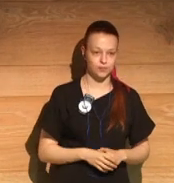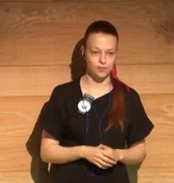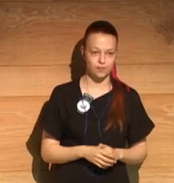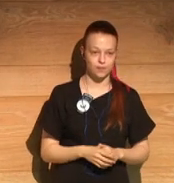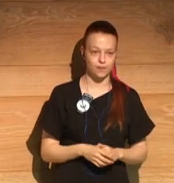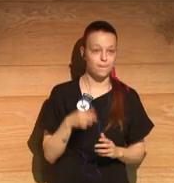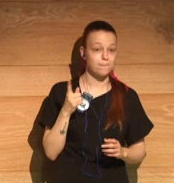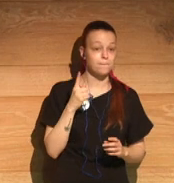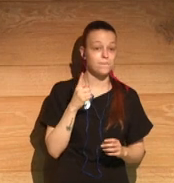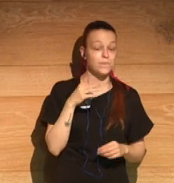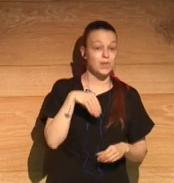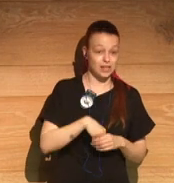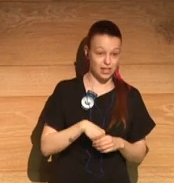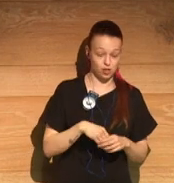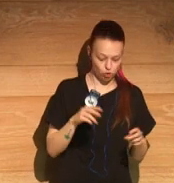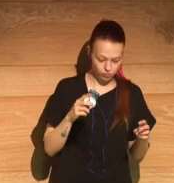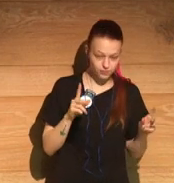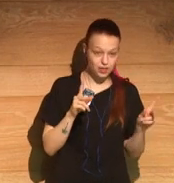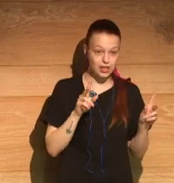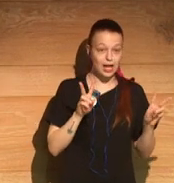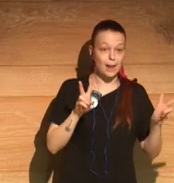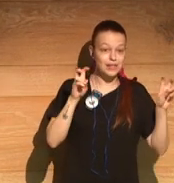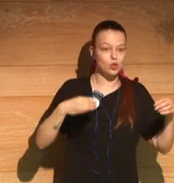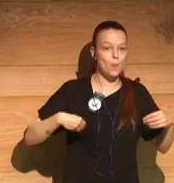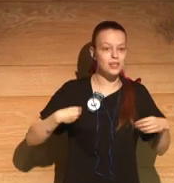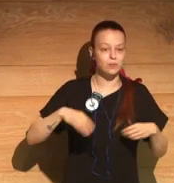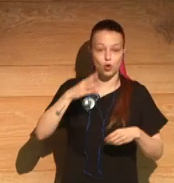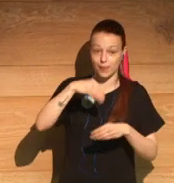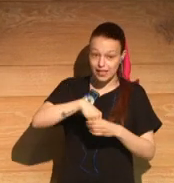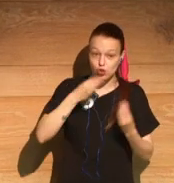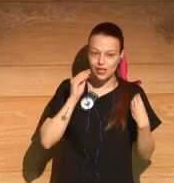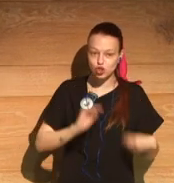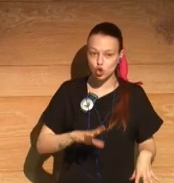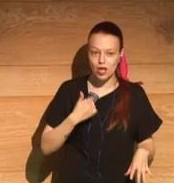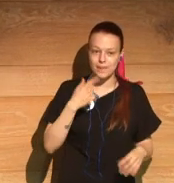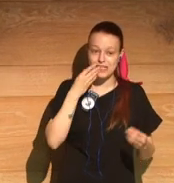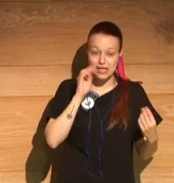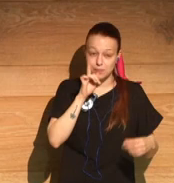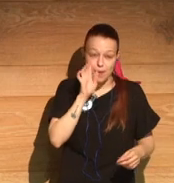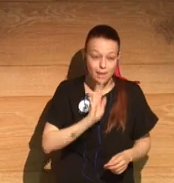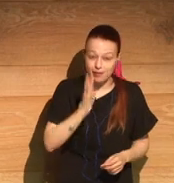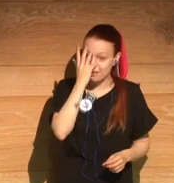And there's a story within that chapter, which I think is really sad.